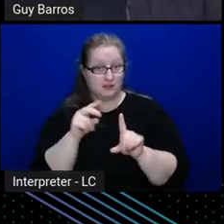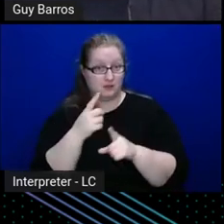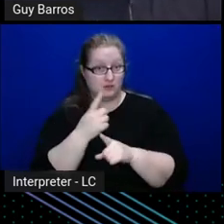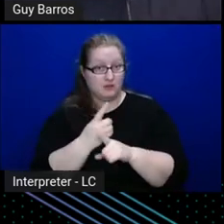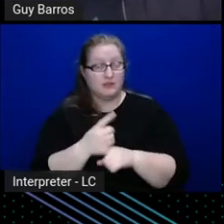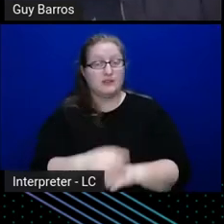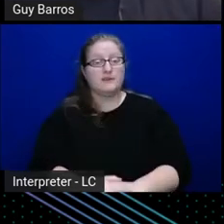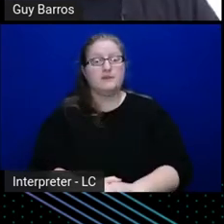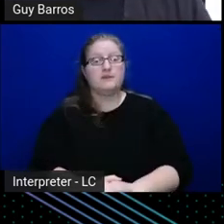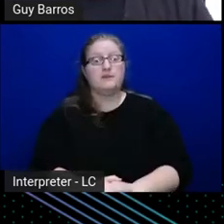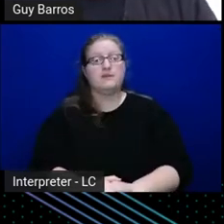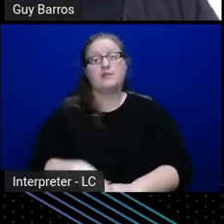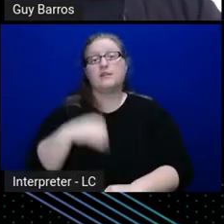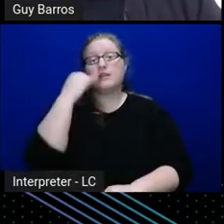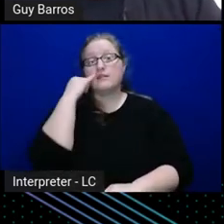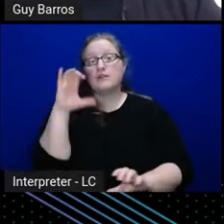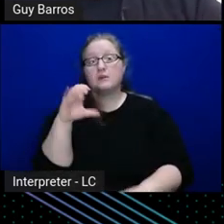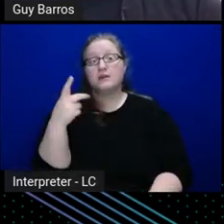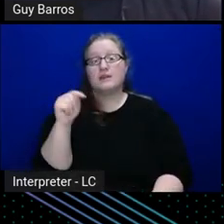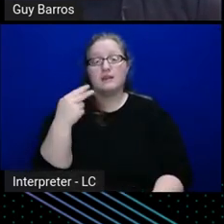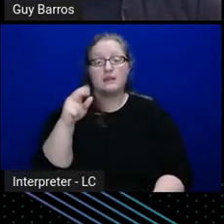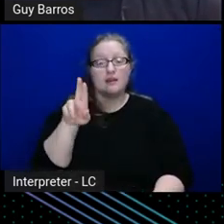GitHub, I have my repo, if I'm doing from